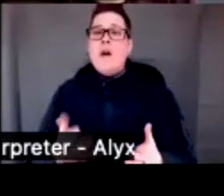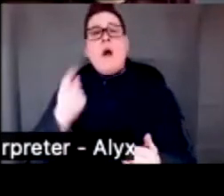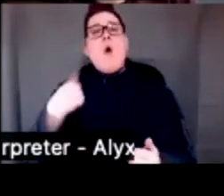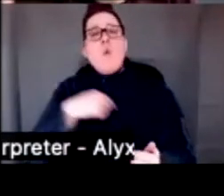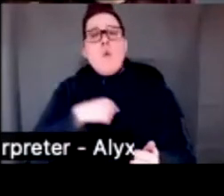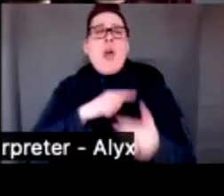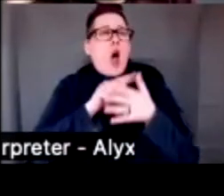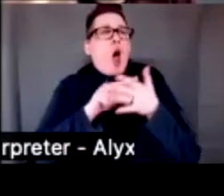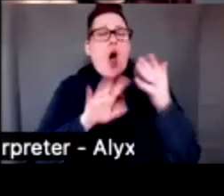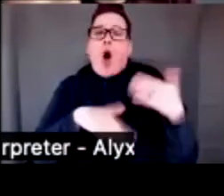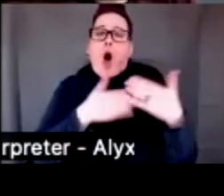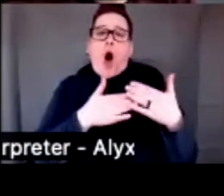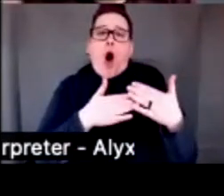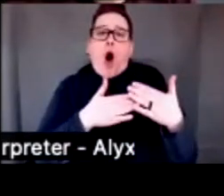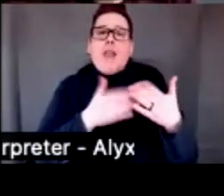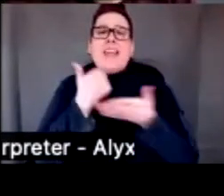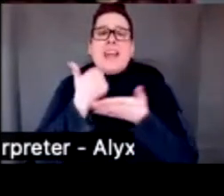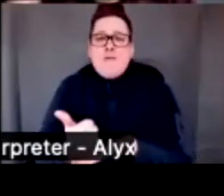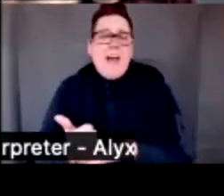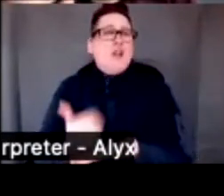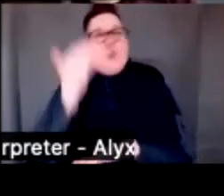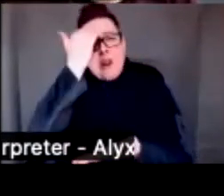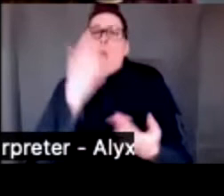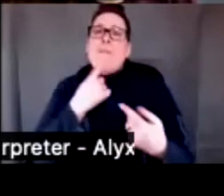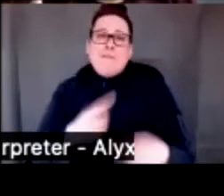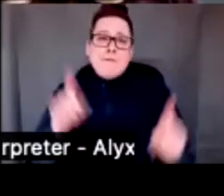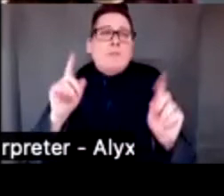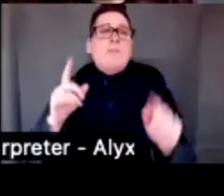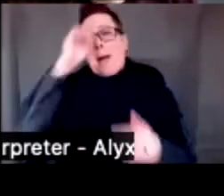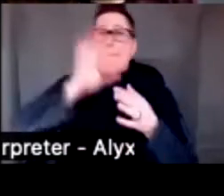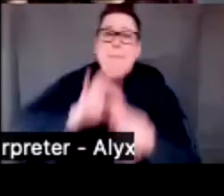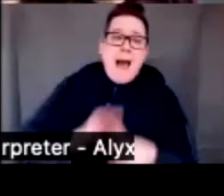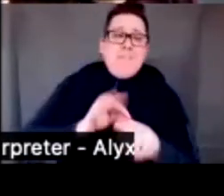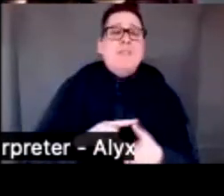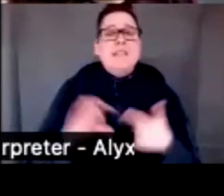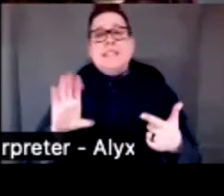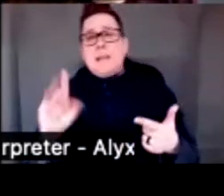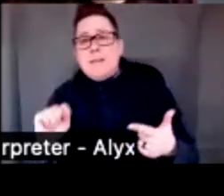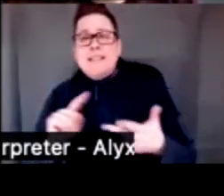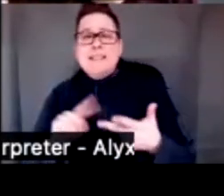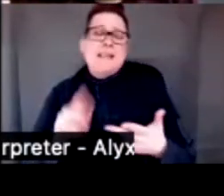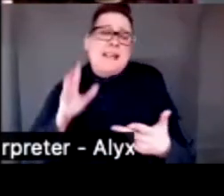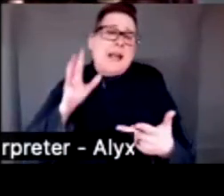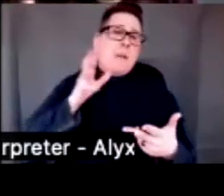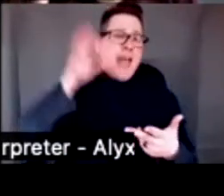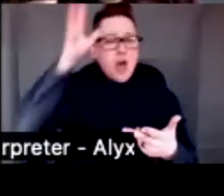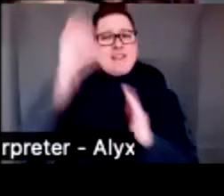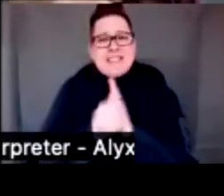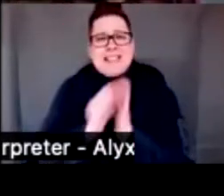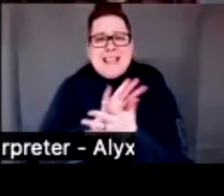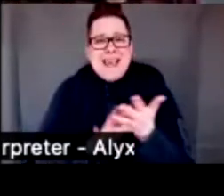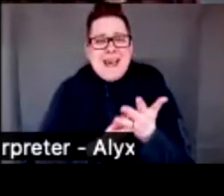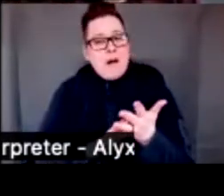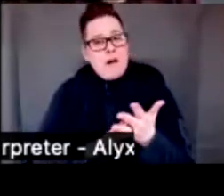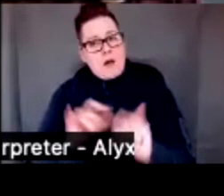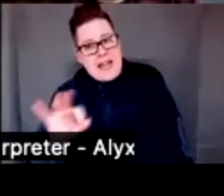all these adapted interventions that are efficacious, mindfulness, CDT, parenting, etc. But if we